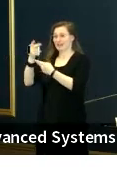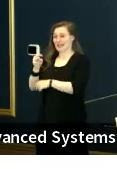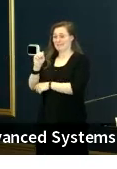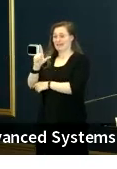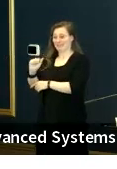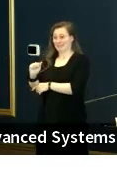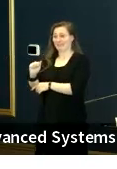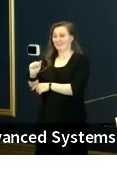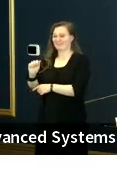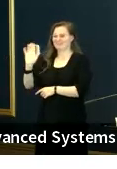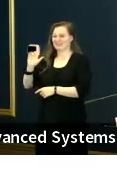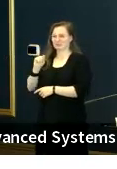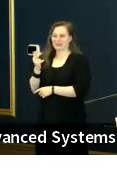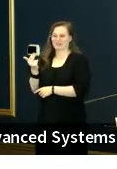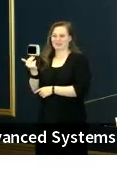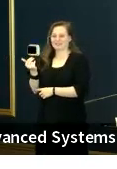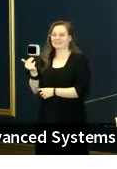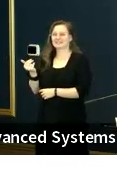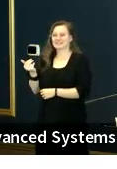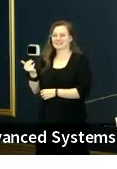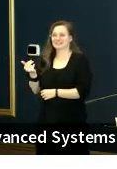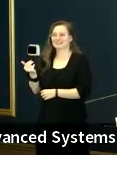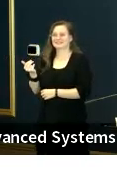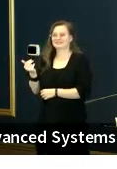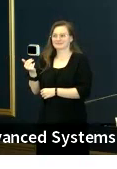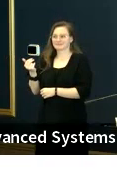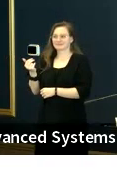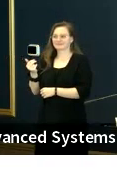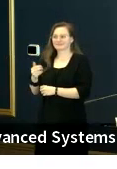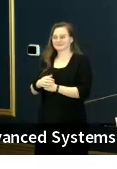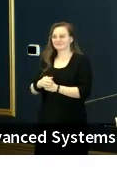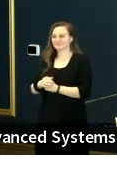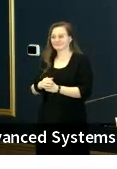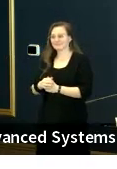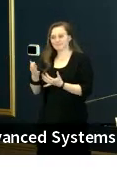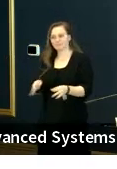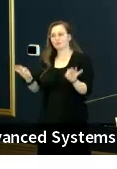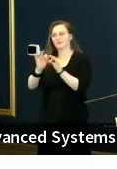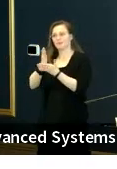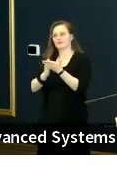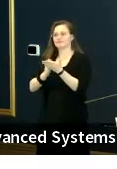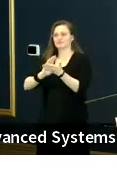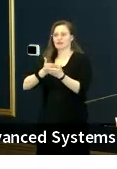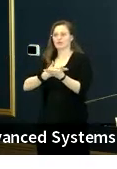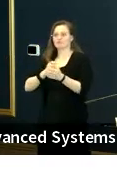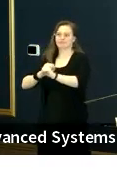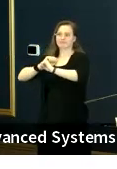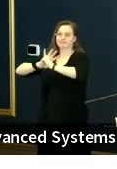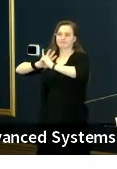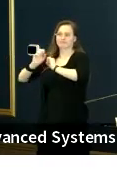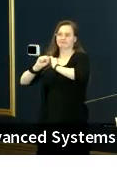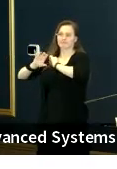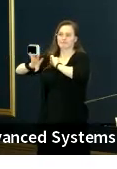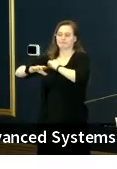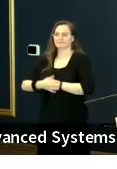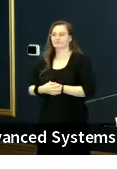we ran for that in 2013, and we formed government, we had a very important part of our platform, and that was eventually the passing of